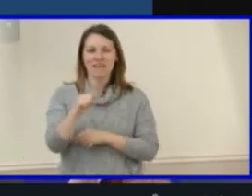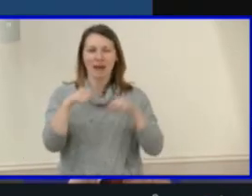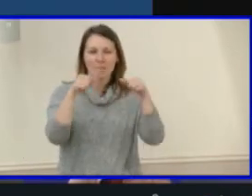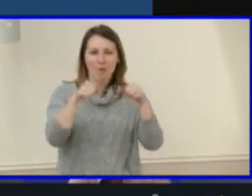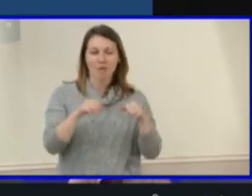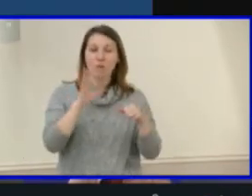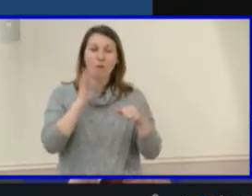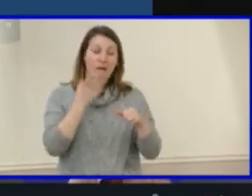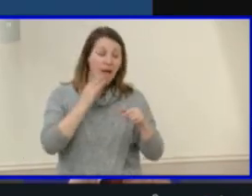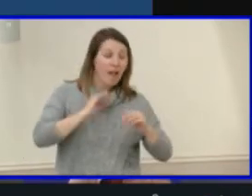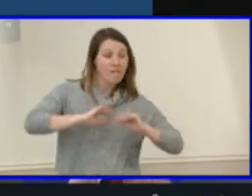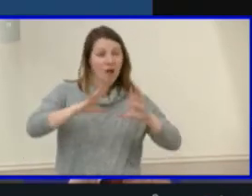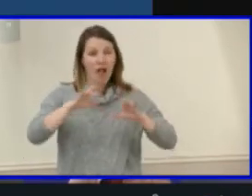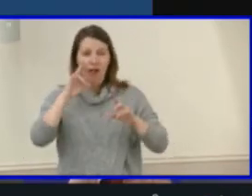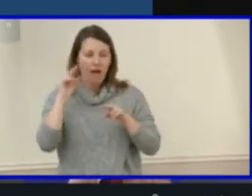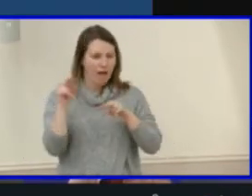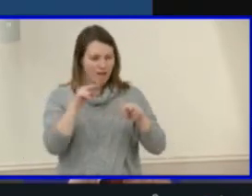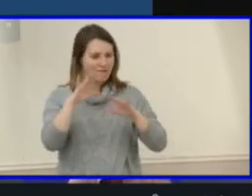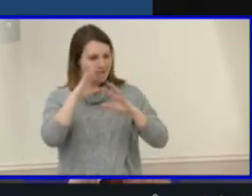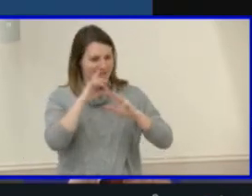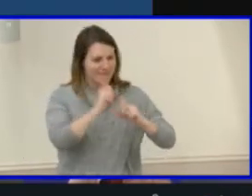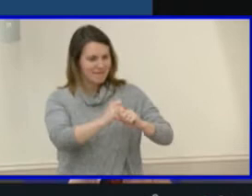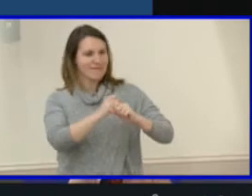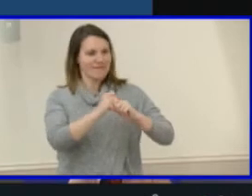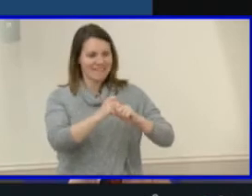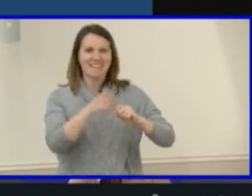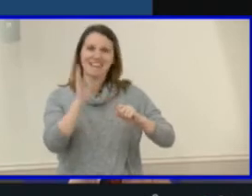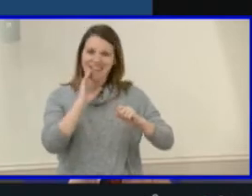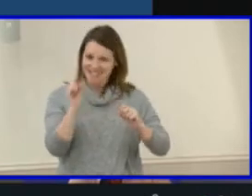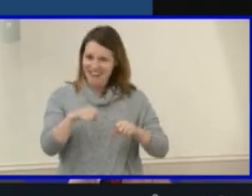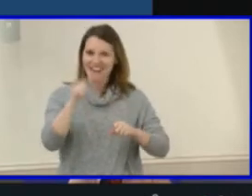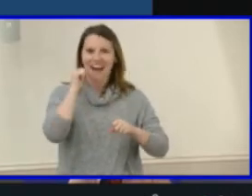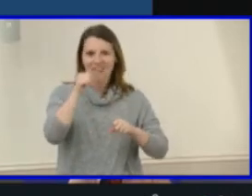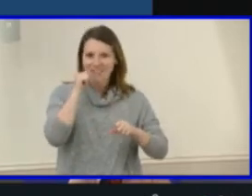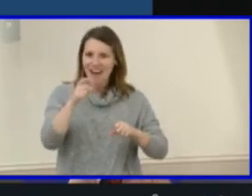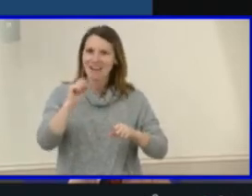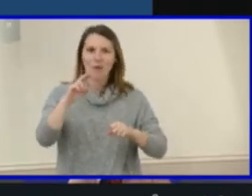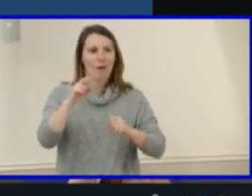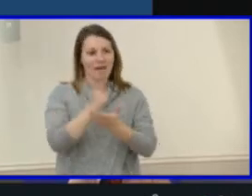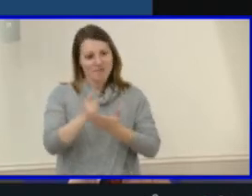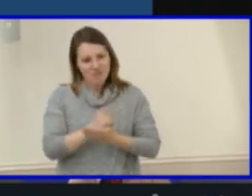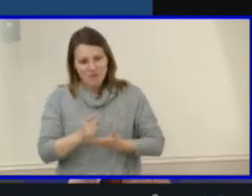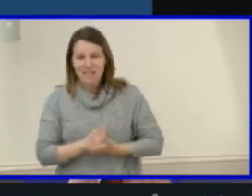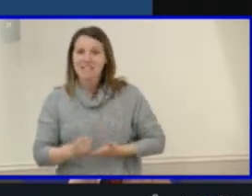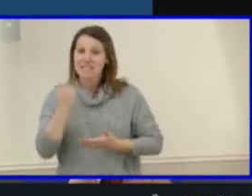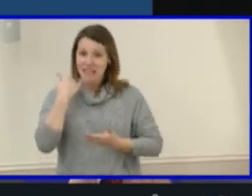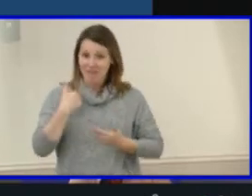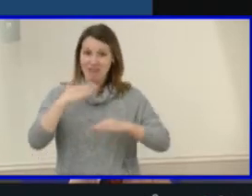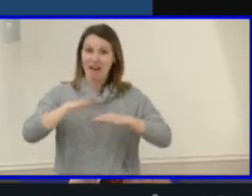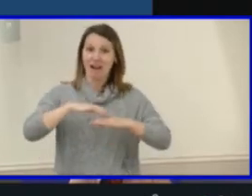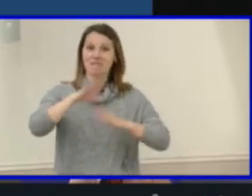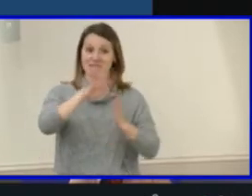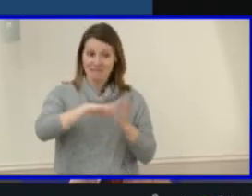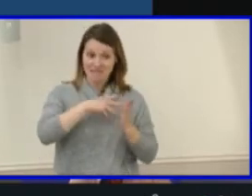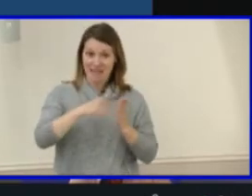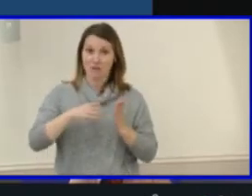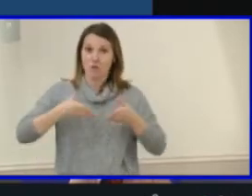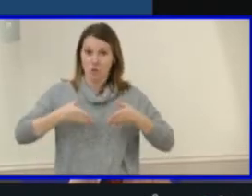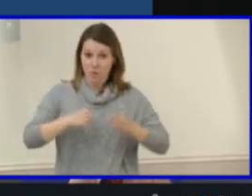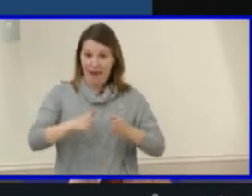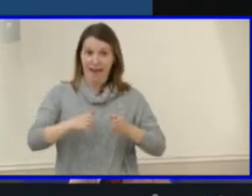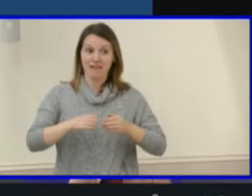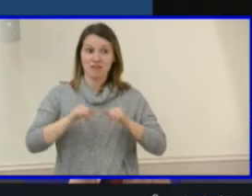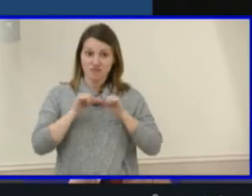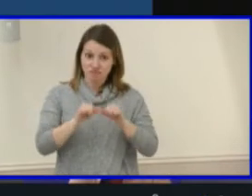pieces of the plan a week at a time, or even a day at a time. When communicated on a scheduled and sustained basis, those bite